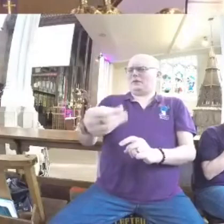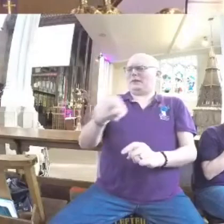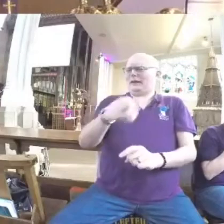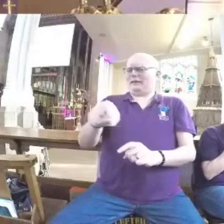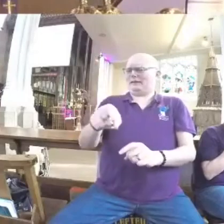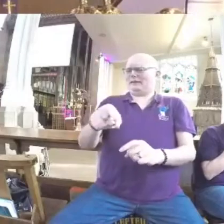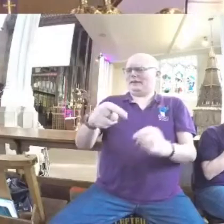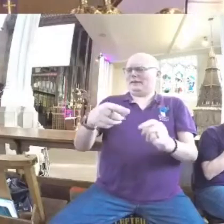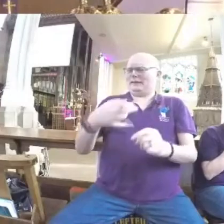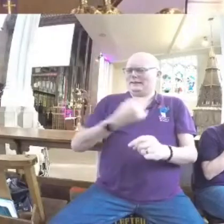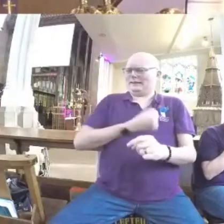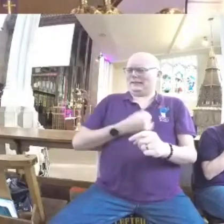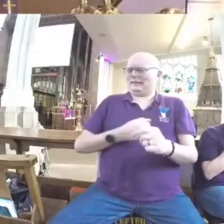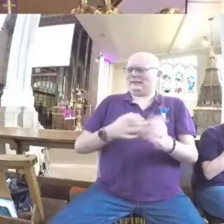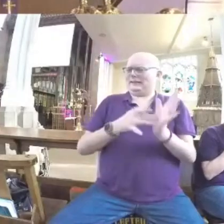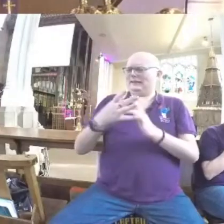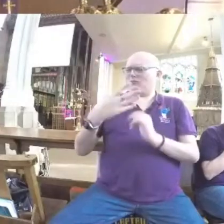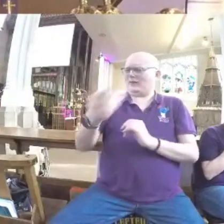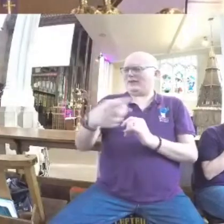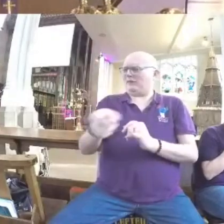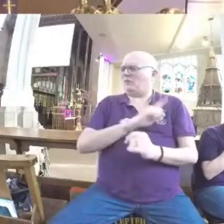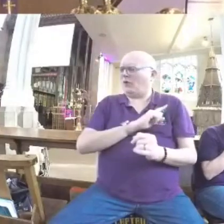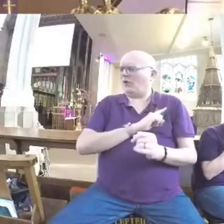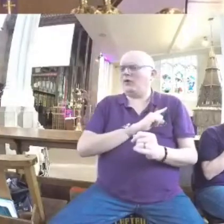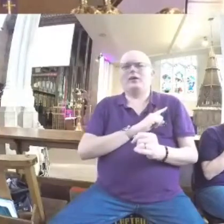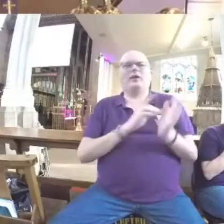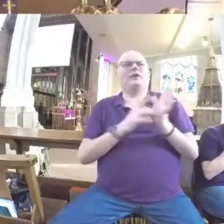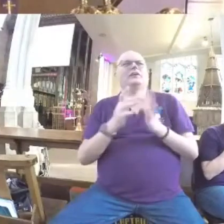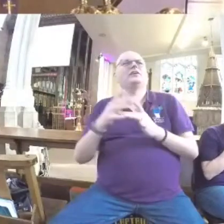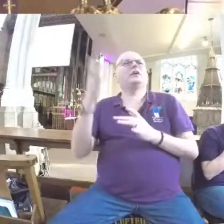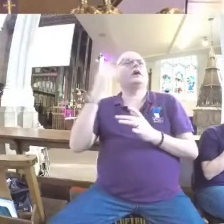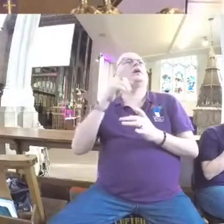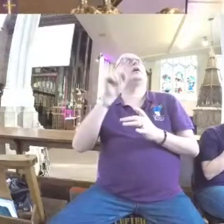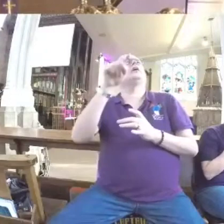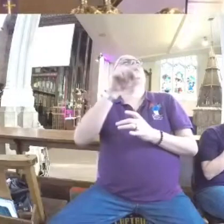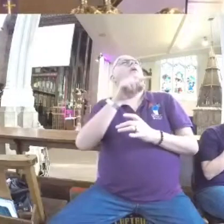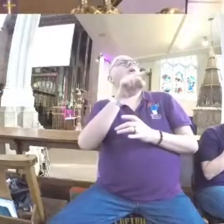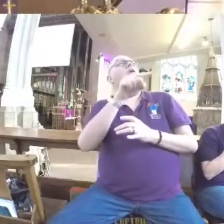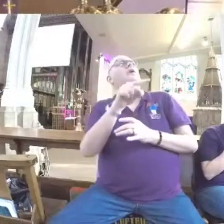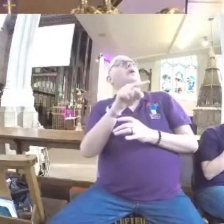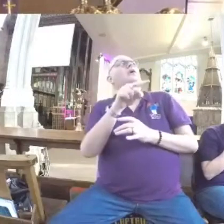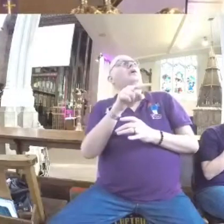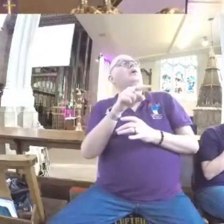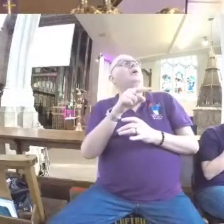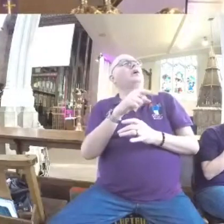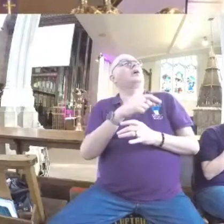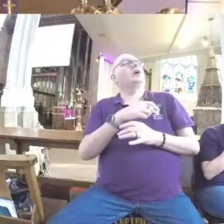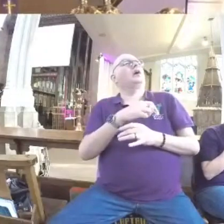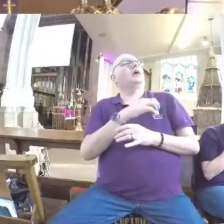these misfits and sinners? Jesus heard about it and spoke up. Who needs a doctor?